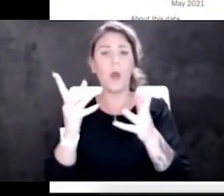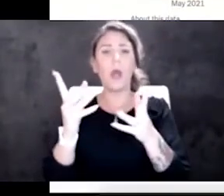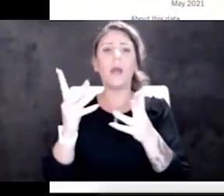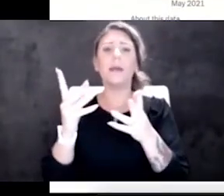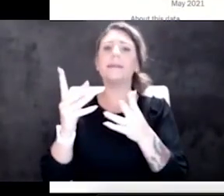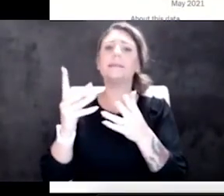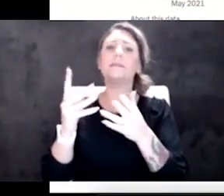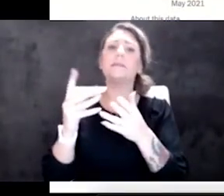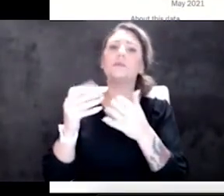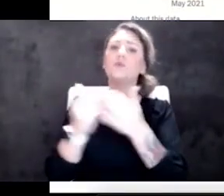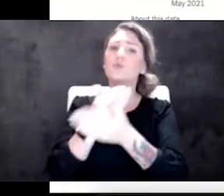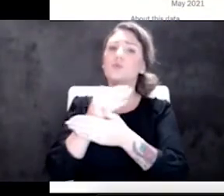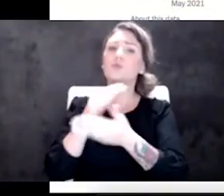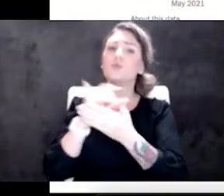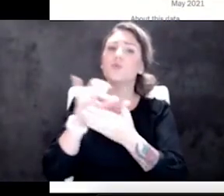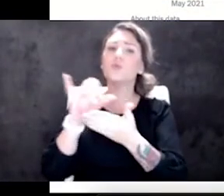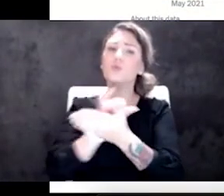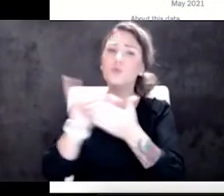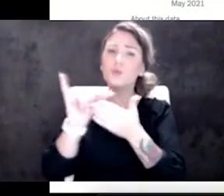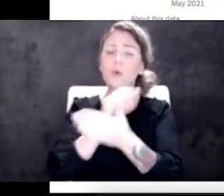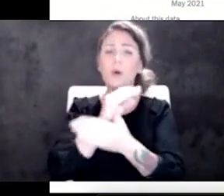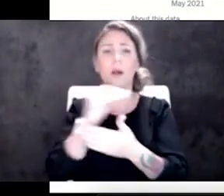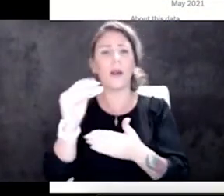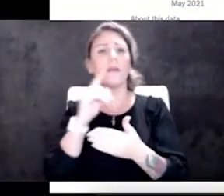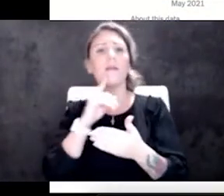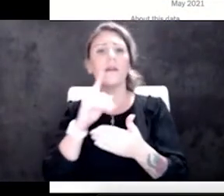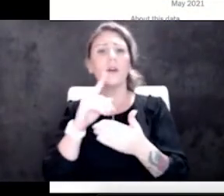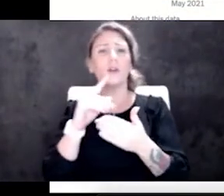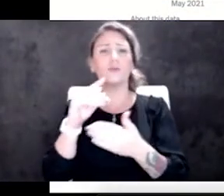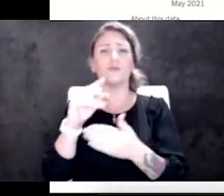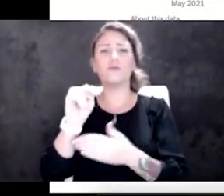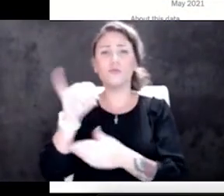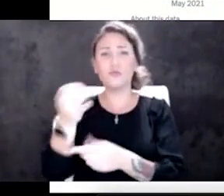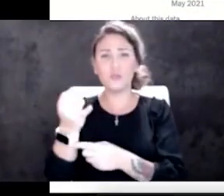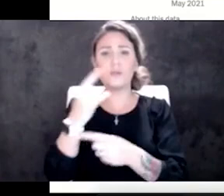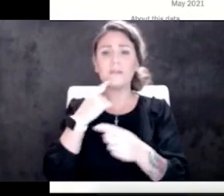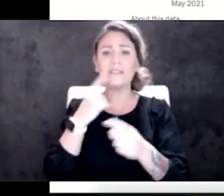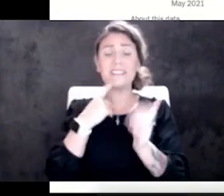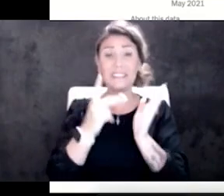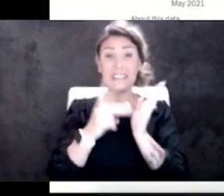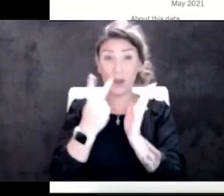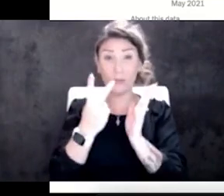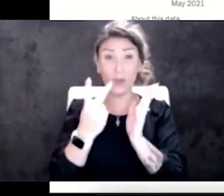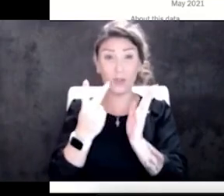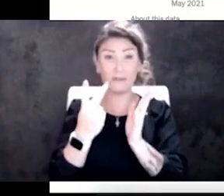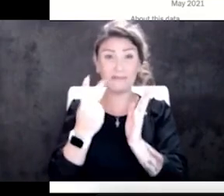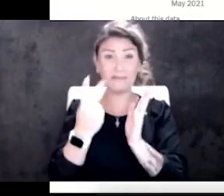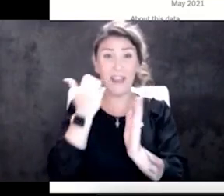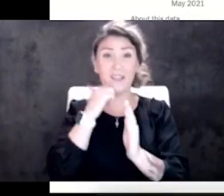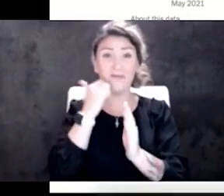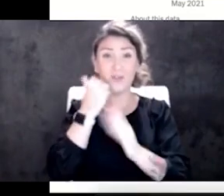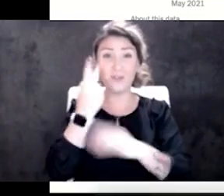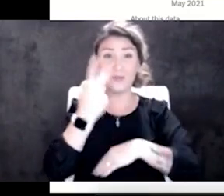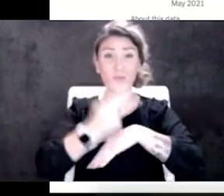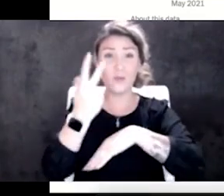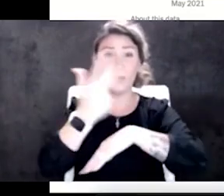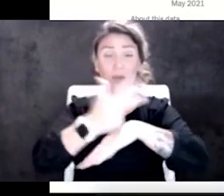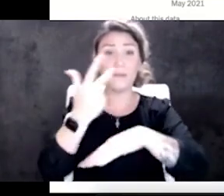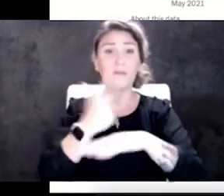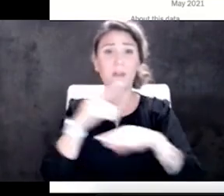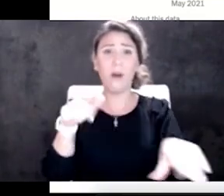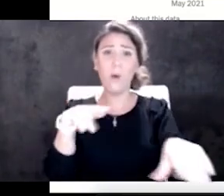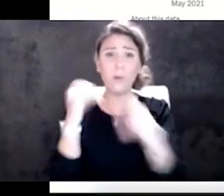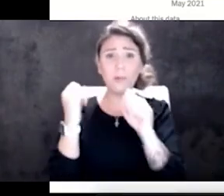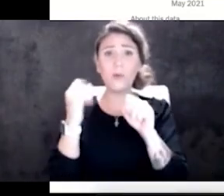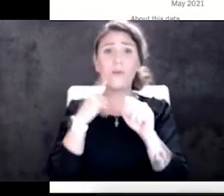the Omicron spread doubles every two to three days. That's a remarkable spread, so much faster than what we've seen with any of the